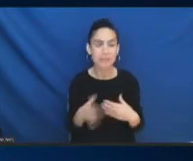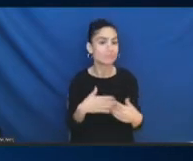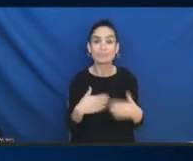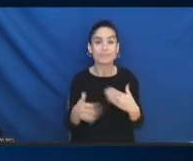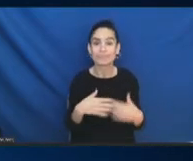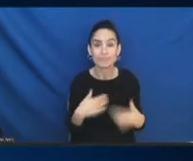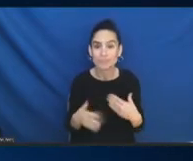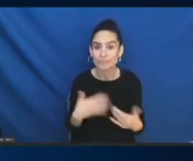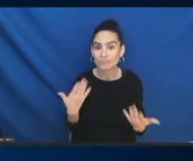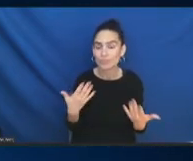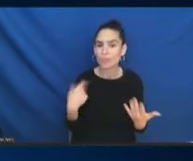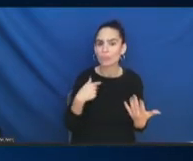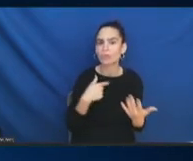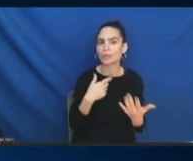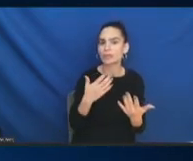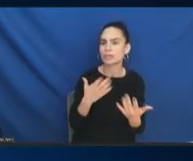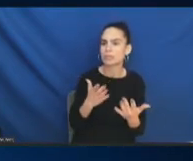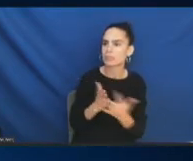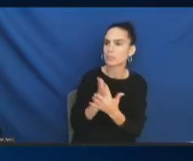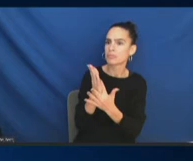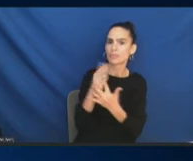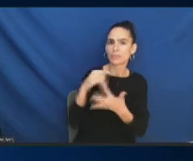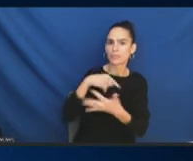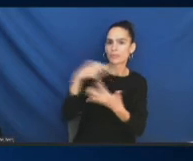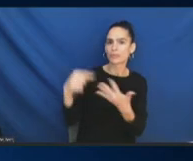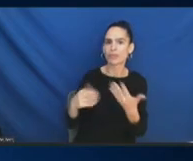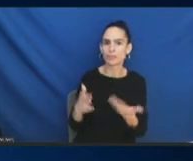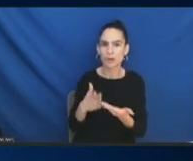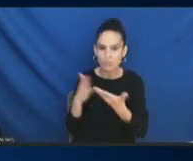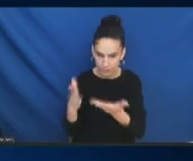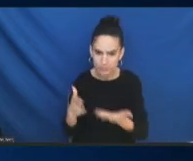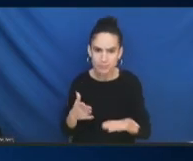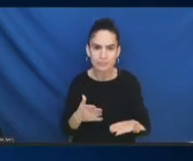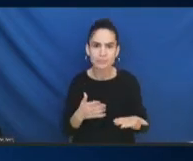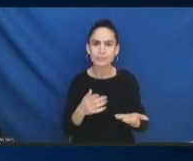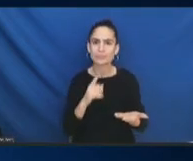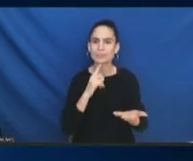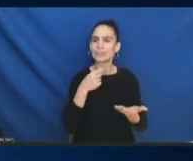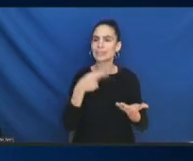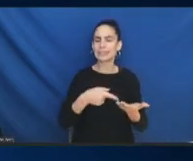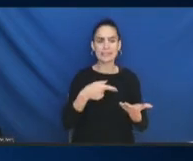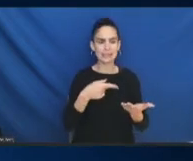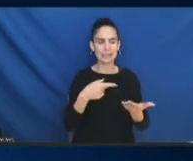a little bit differently as applied to different communities.